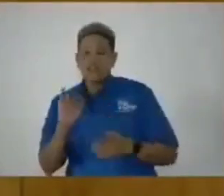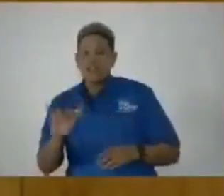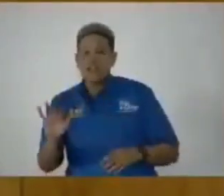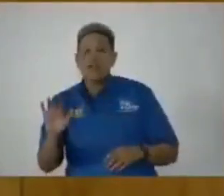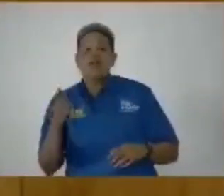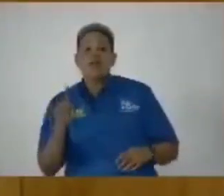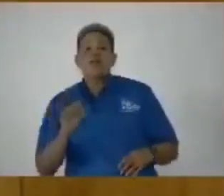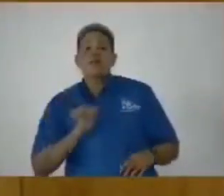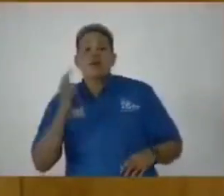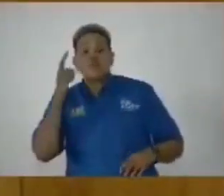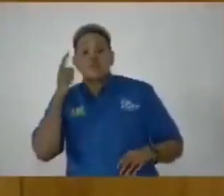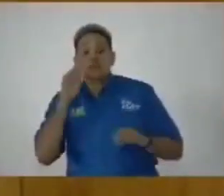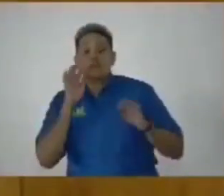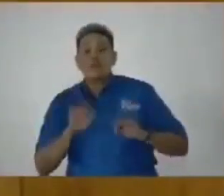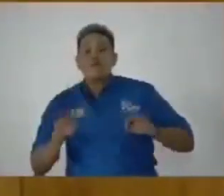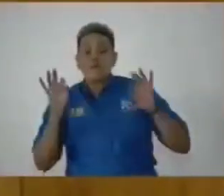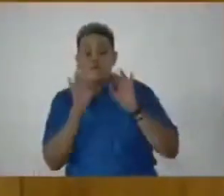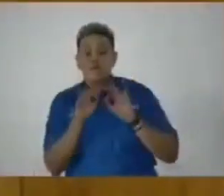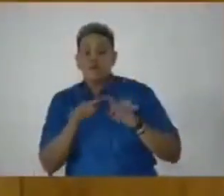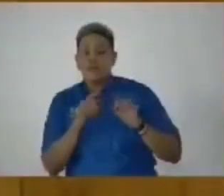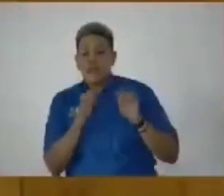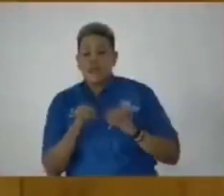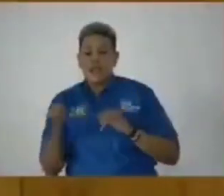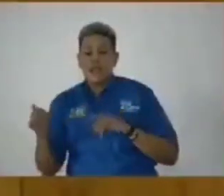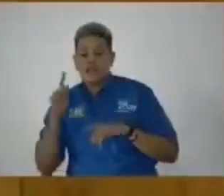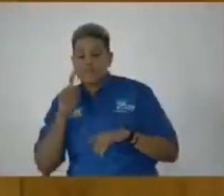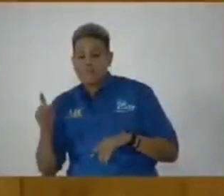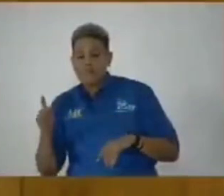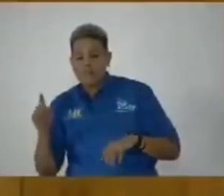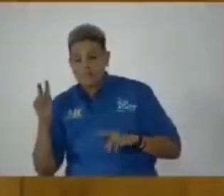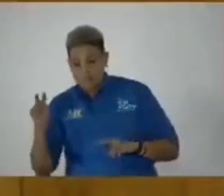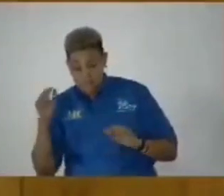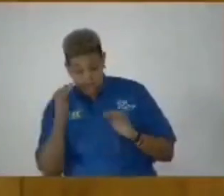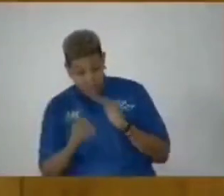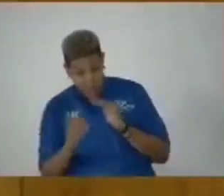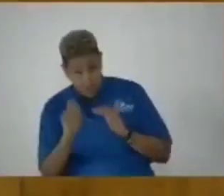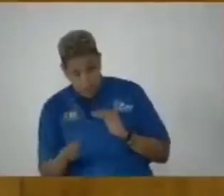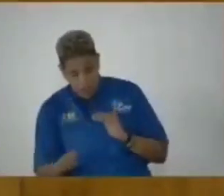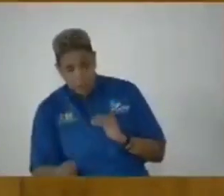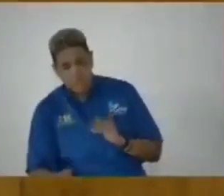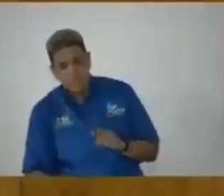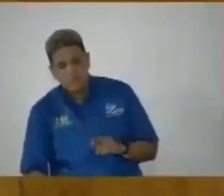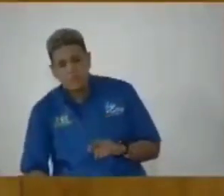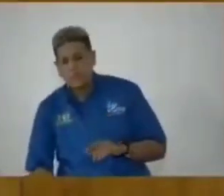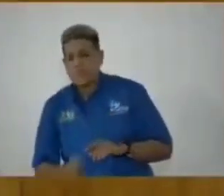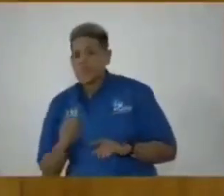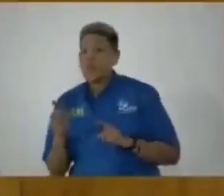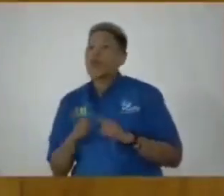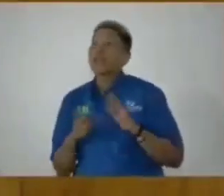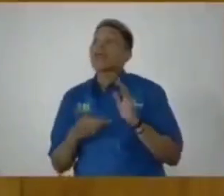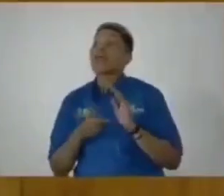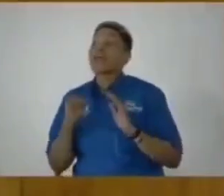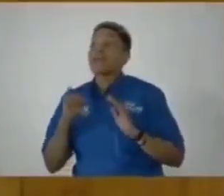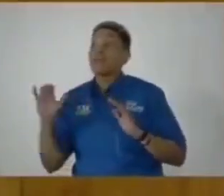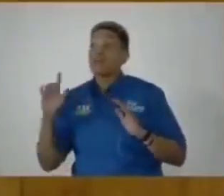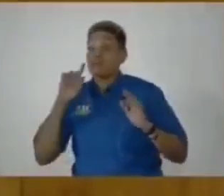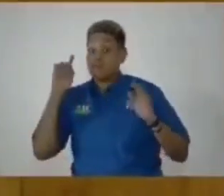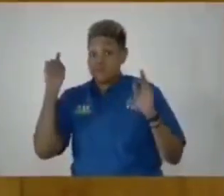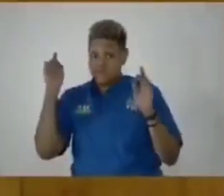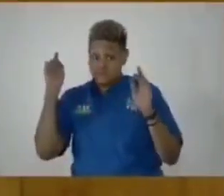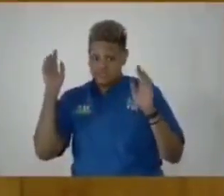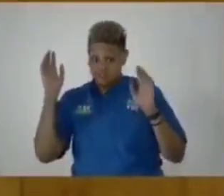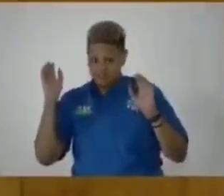I think it's important that individuals be treated with fairly. And where the Integrity Commission transgresses in that regard,